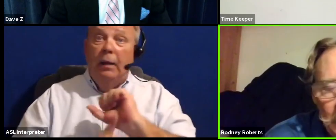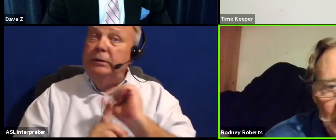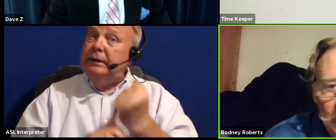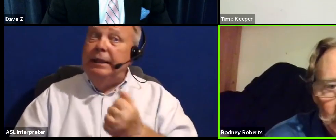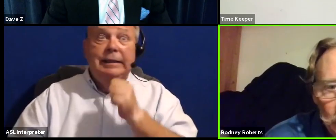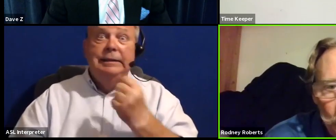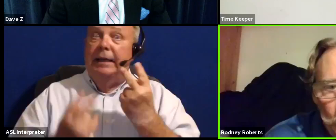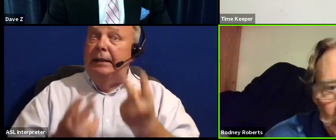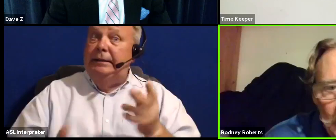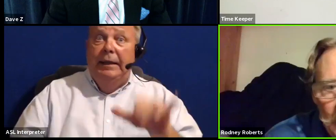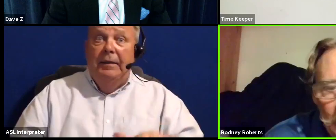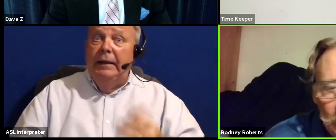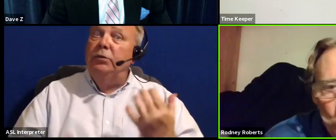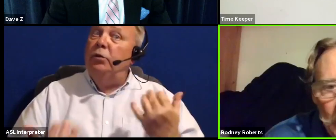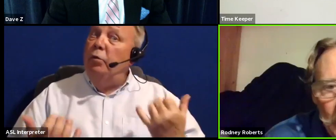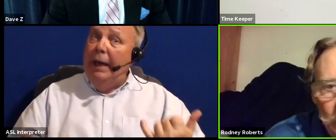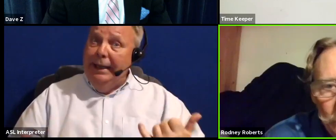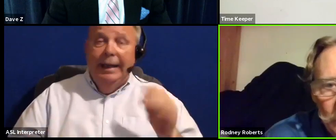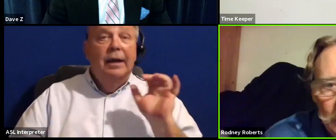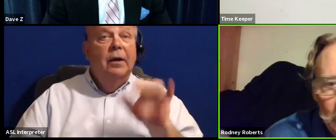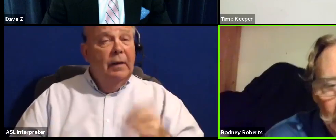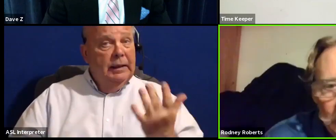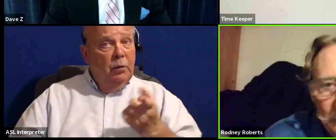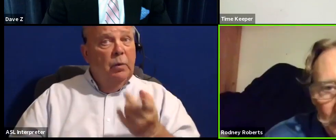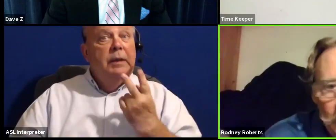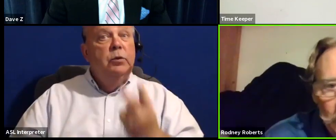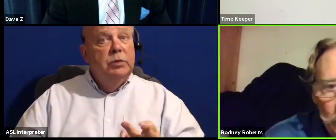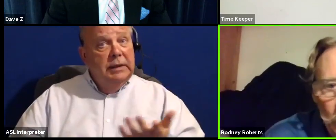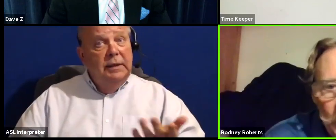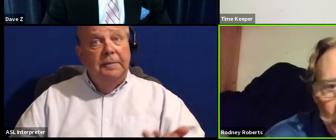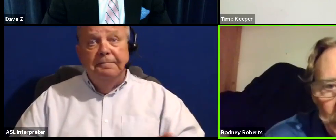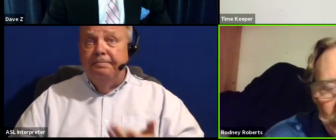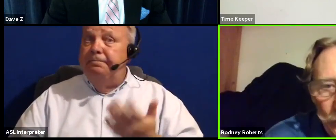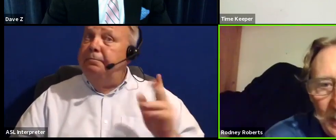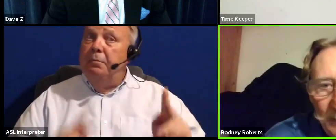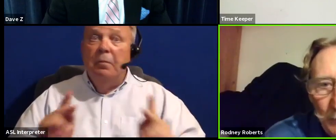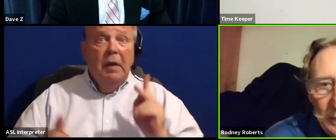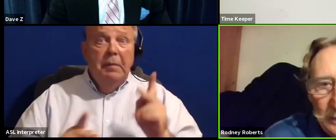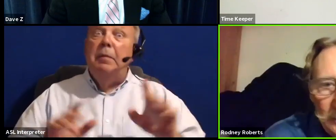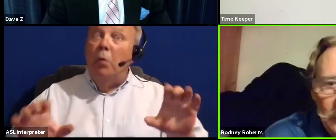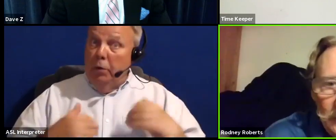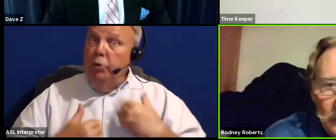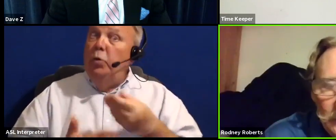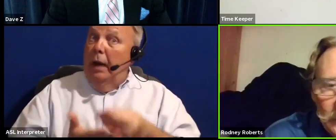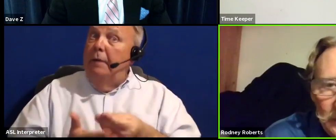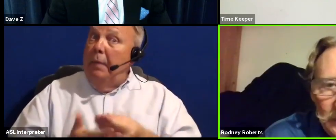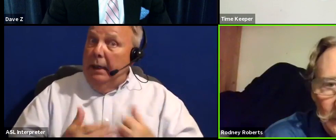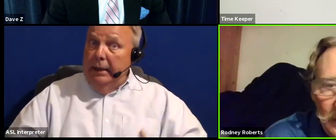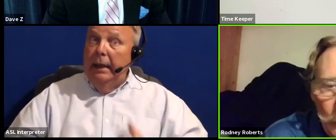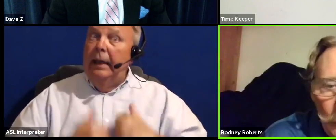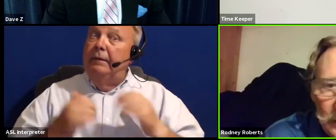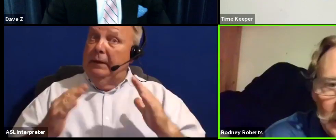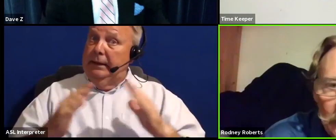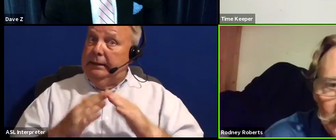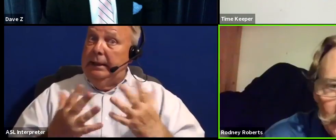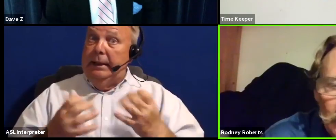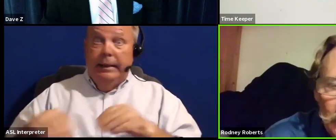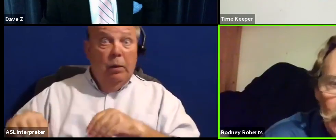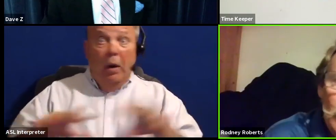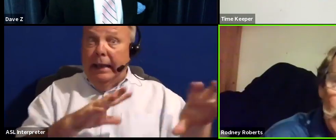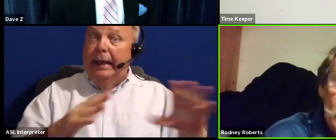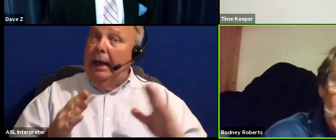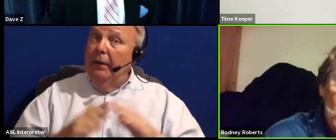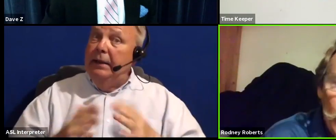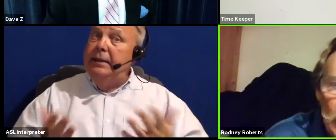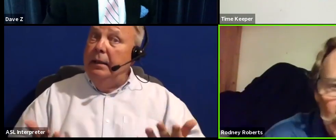not seeing that. And so right now, that's why you see, you know, people that do have money that live in the city, they want to get out in the